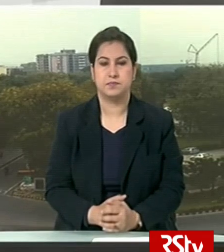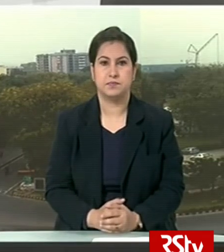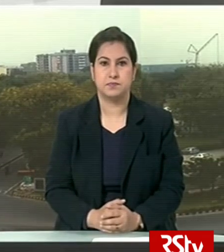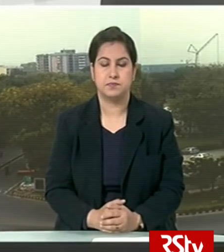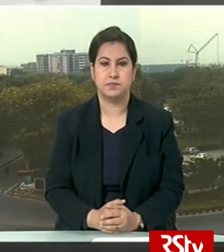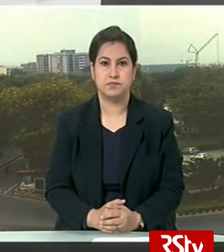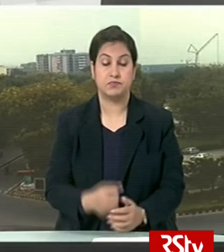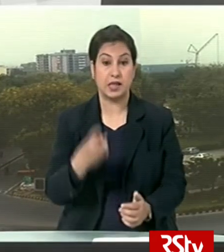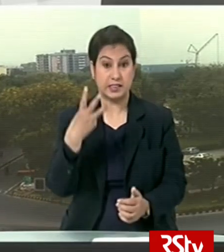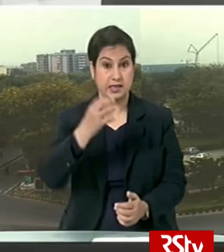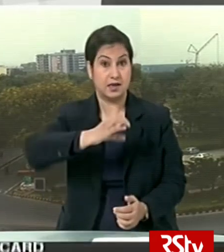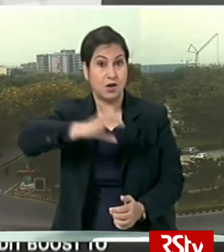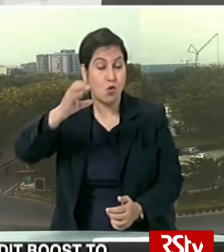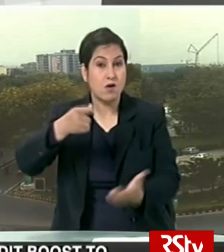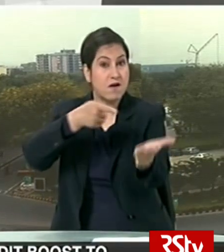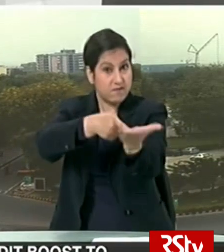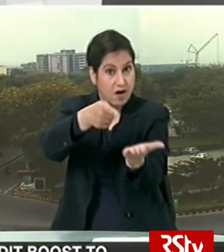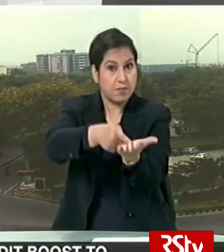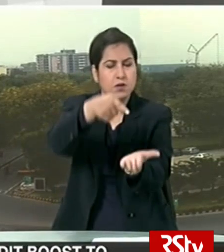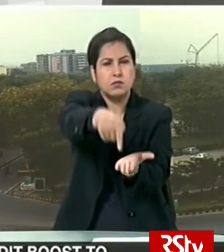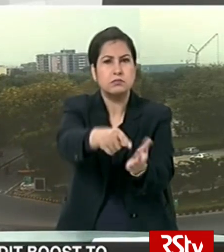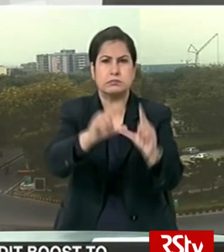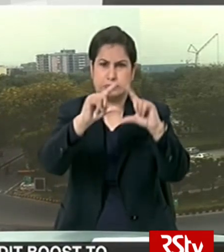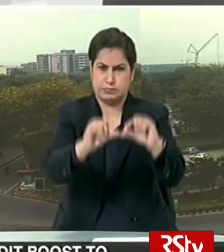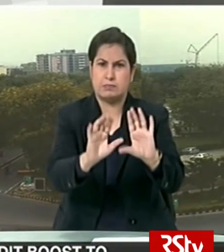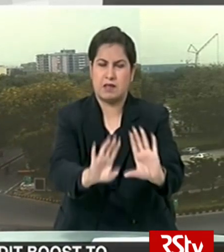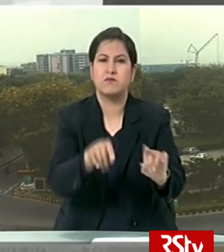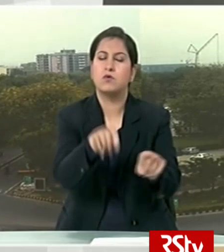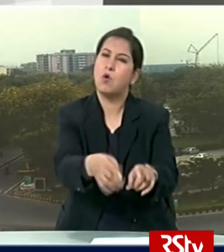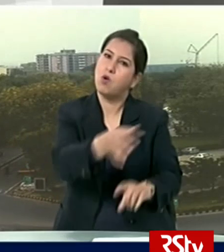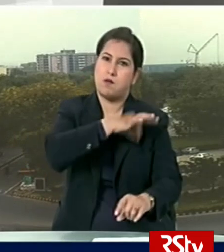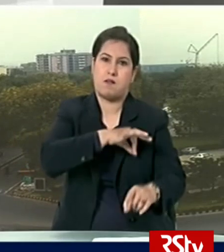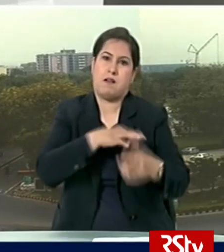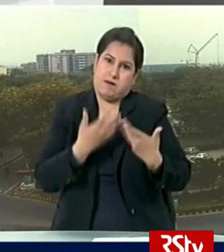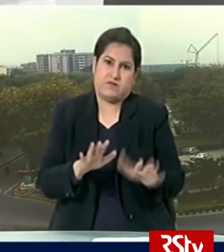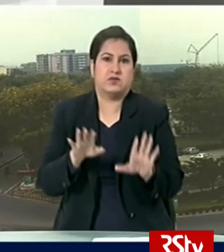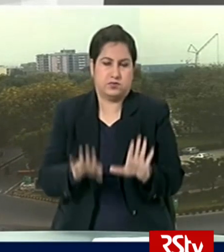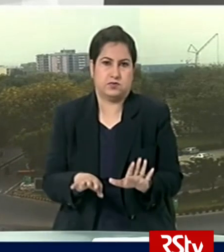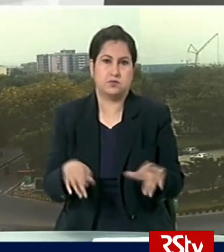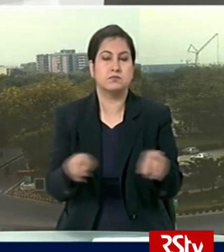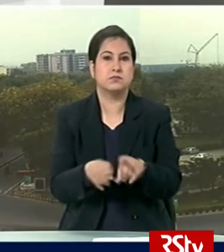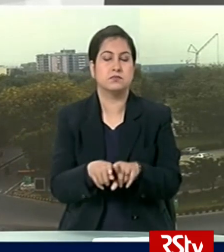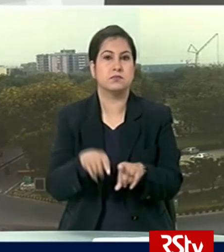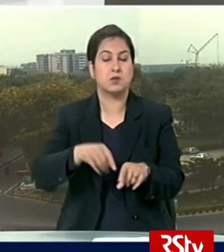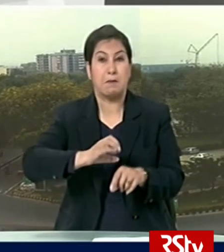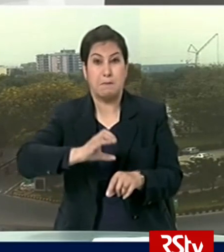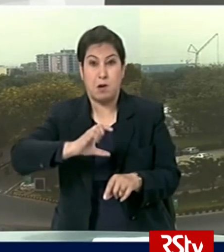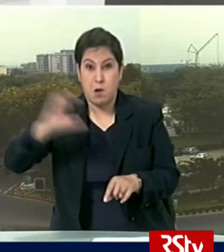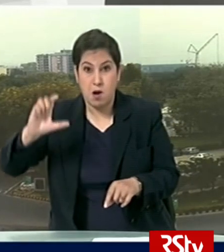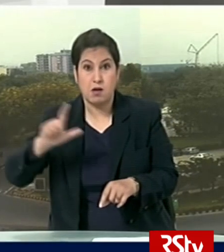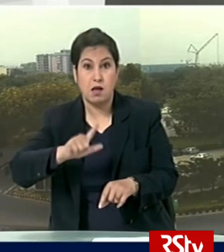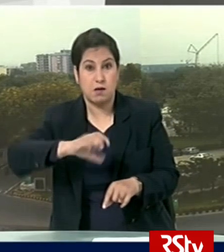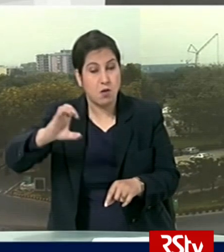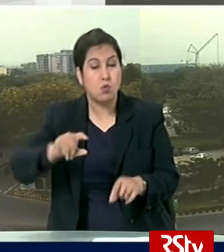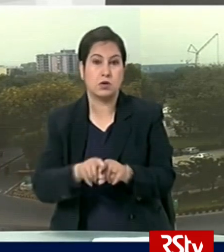three crore farmers were marginal farmers had already benefited from four lakh crores